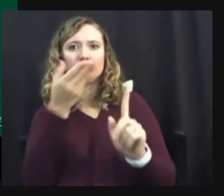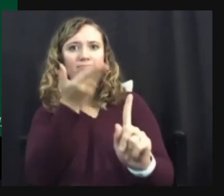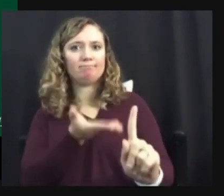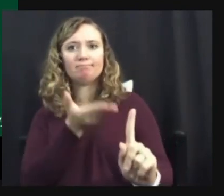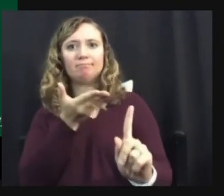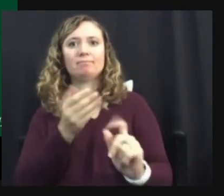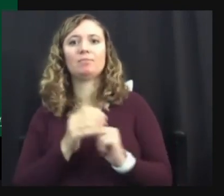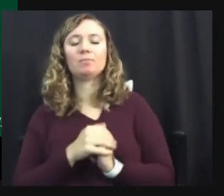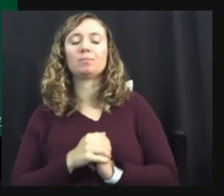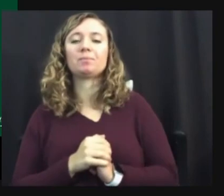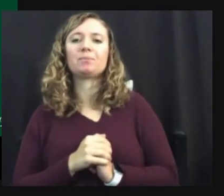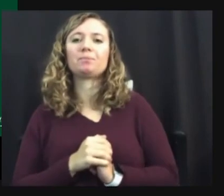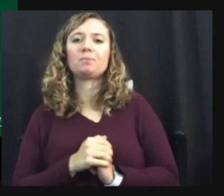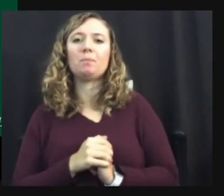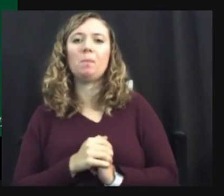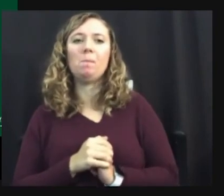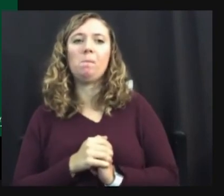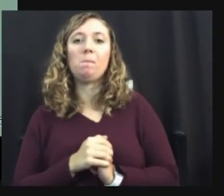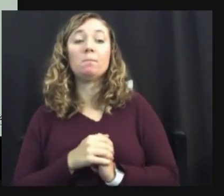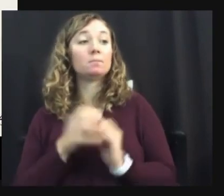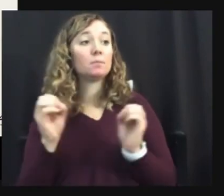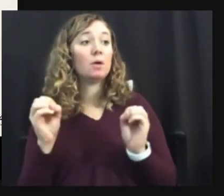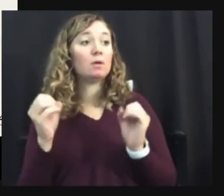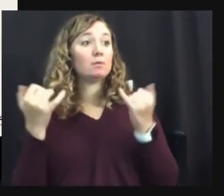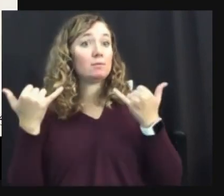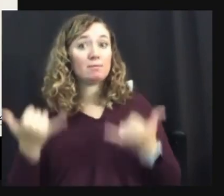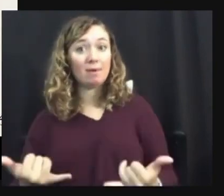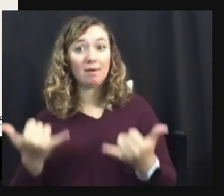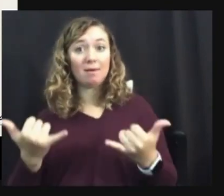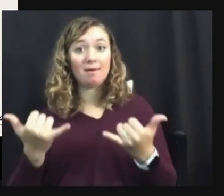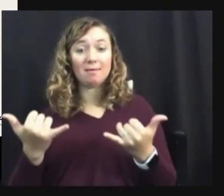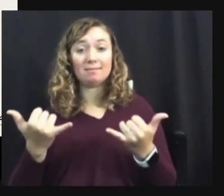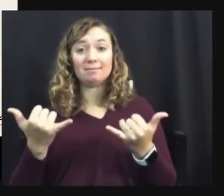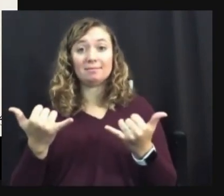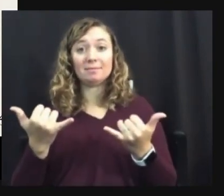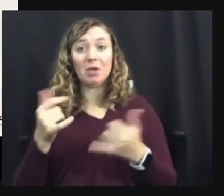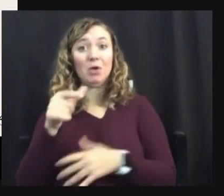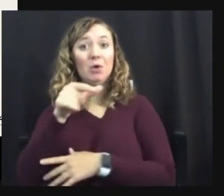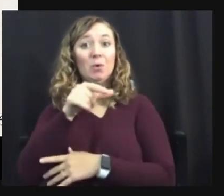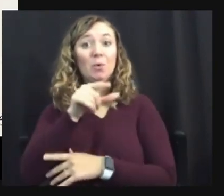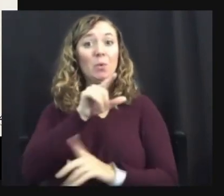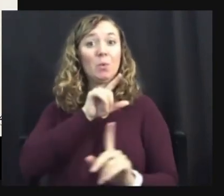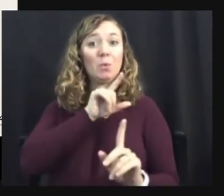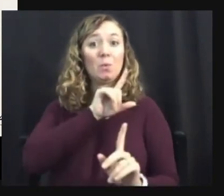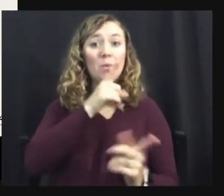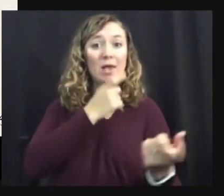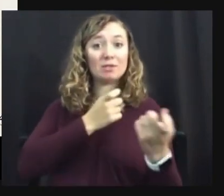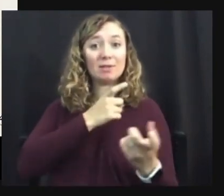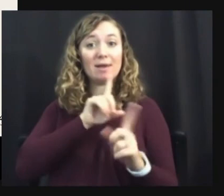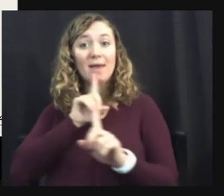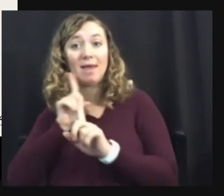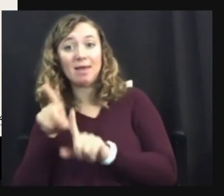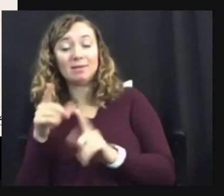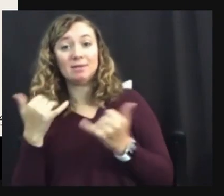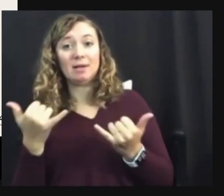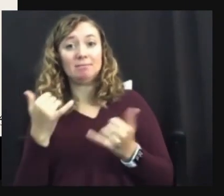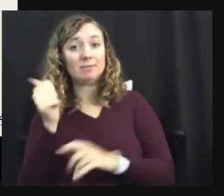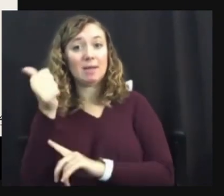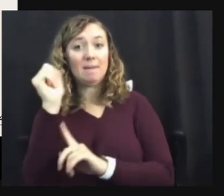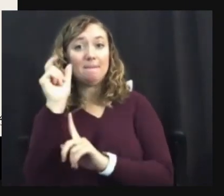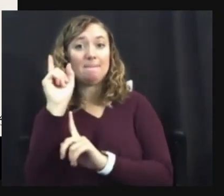Okay. Okay. So, um, we are now at Q and a time. So I think we have about 10 minutes left.